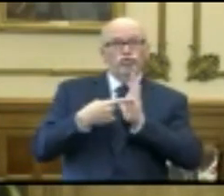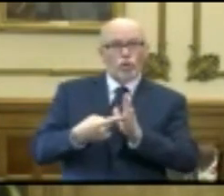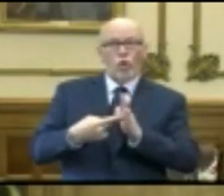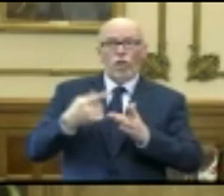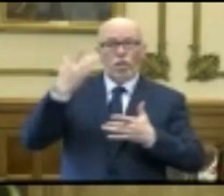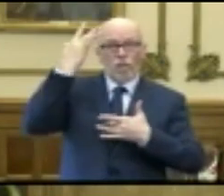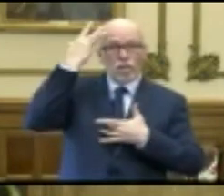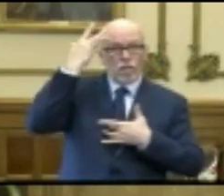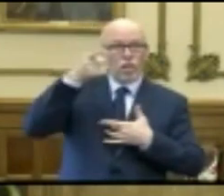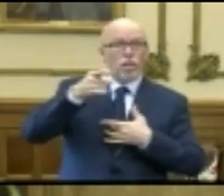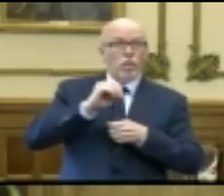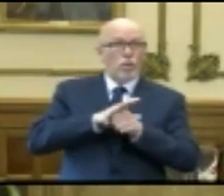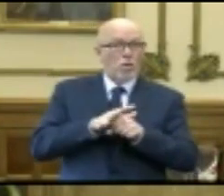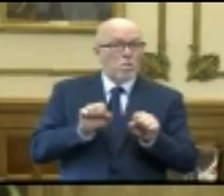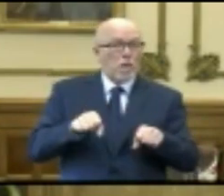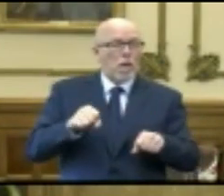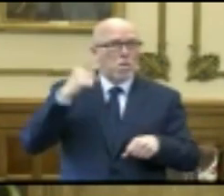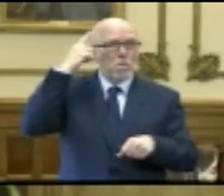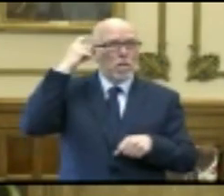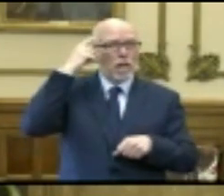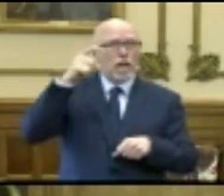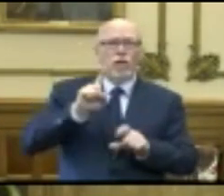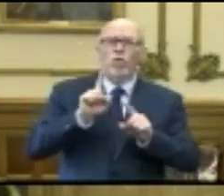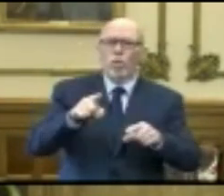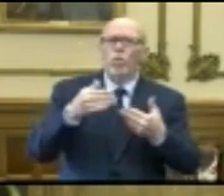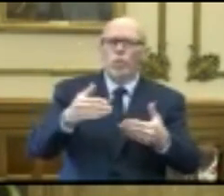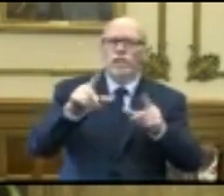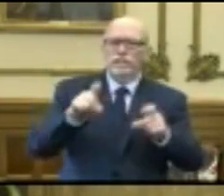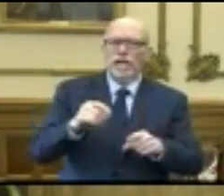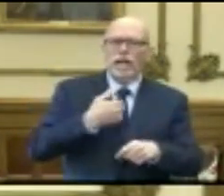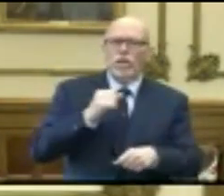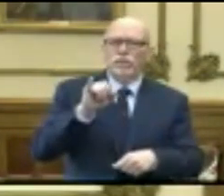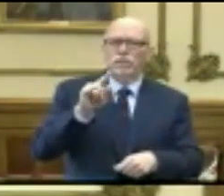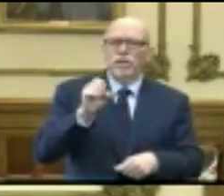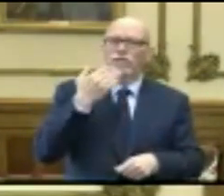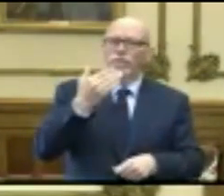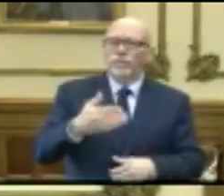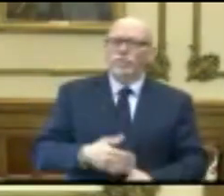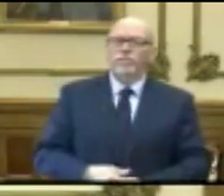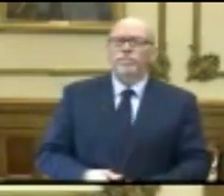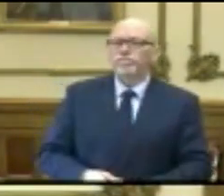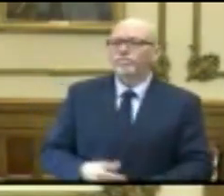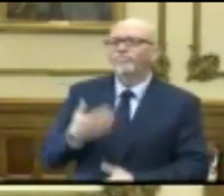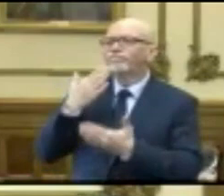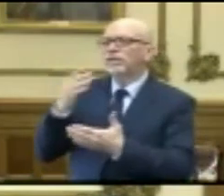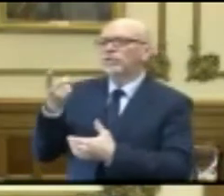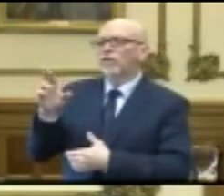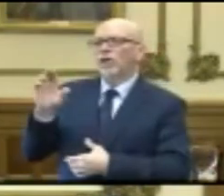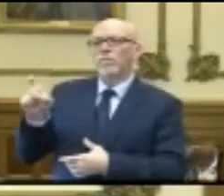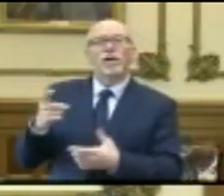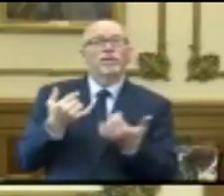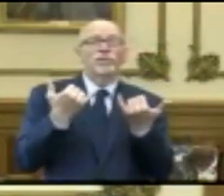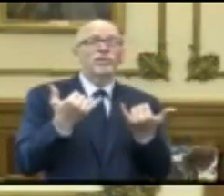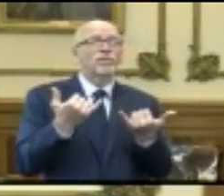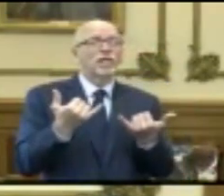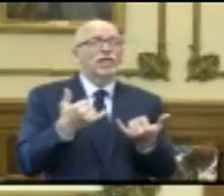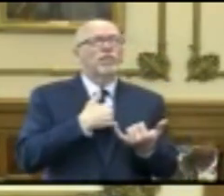please come and get tested at our sites. Thank you. Thank you, Dr. Box. Today we're also